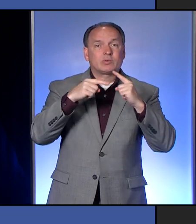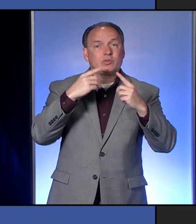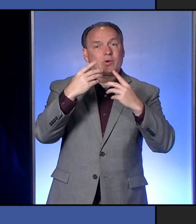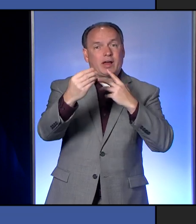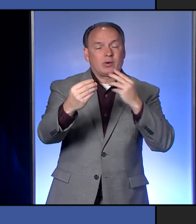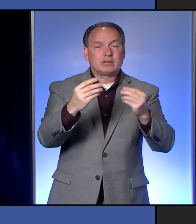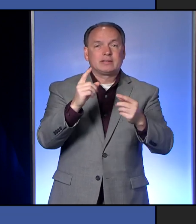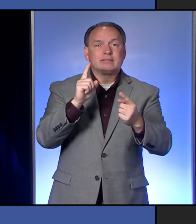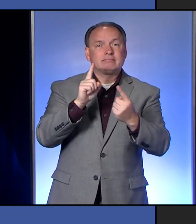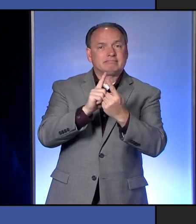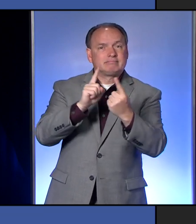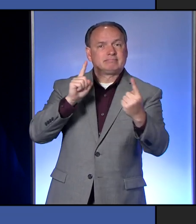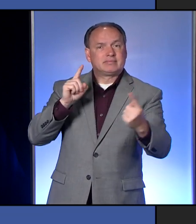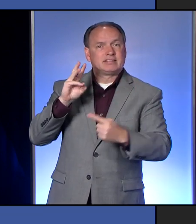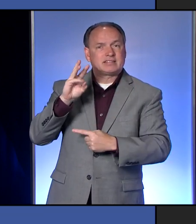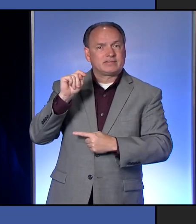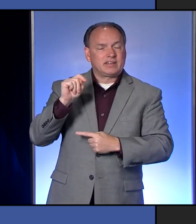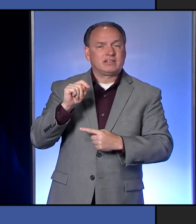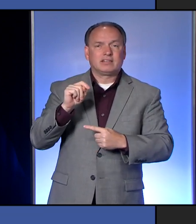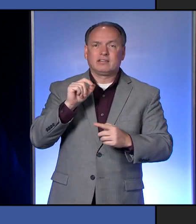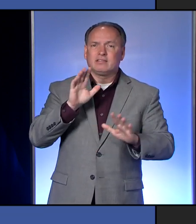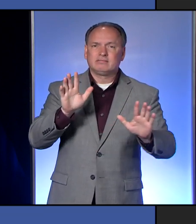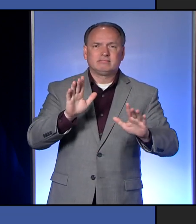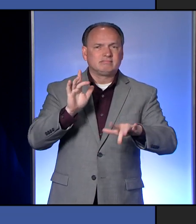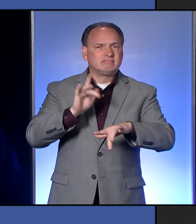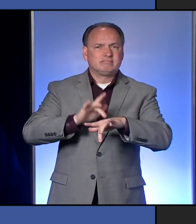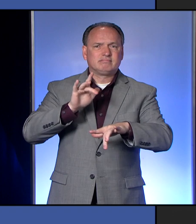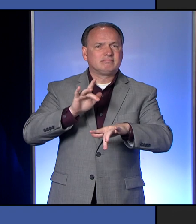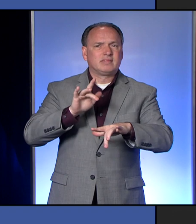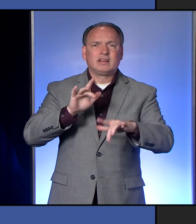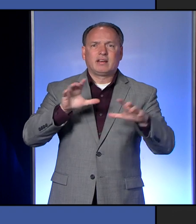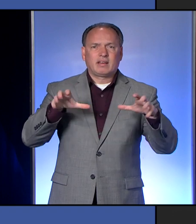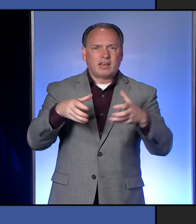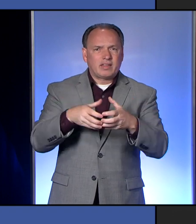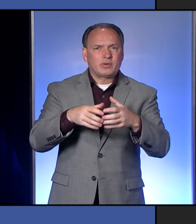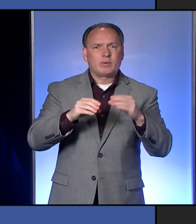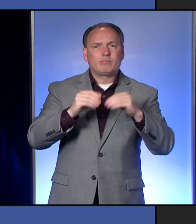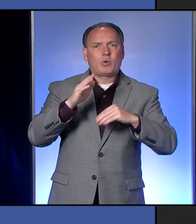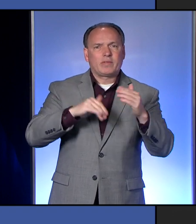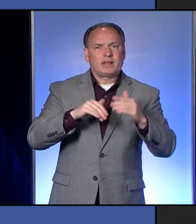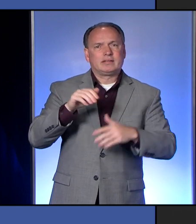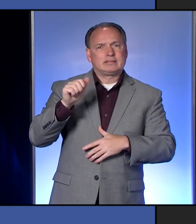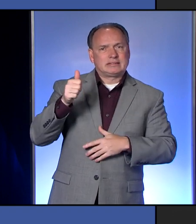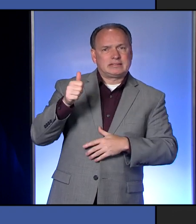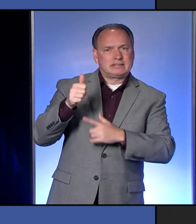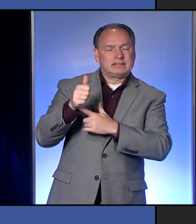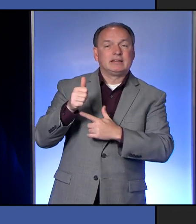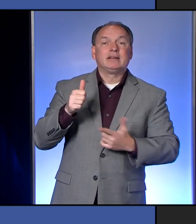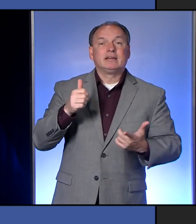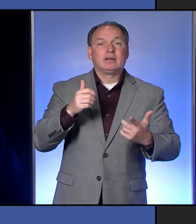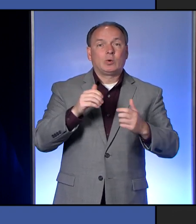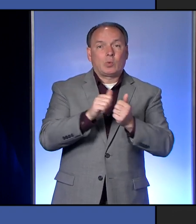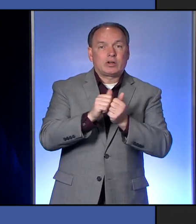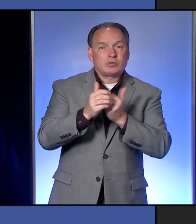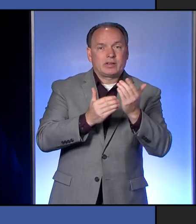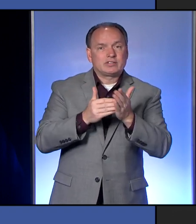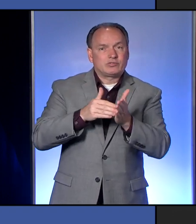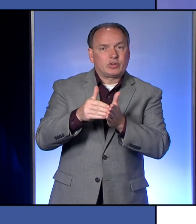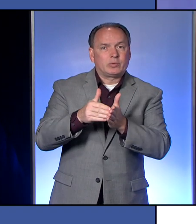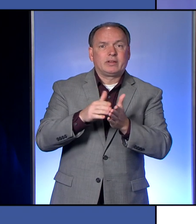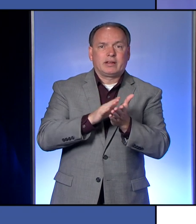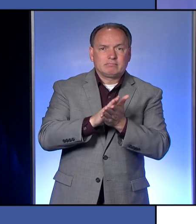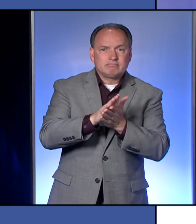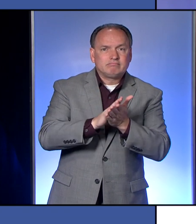Avoid gatherings of people larger than 10. And wash your hands frequently and thoroughly. Thank you.